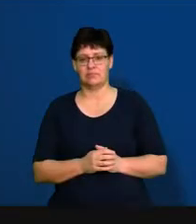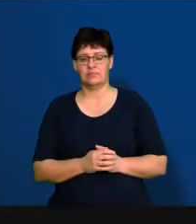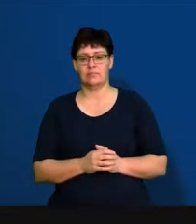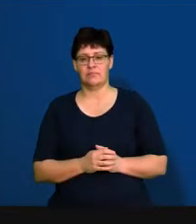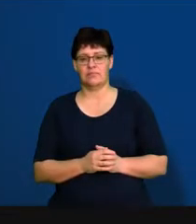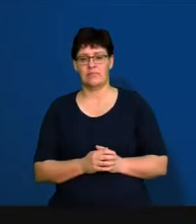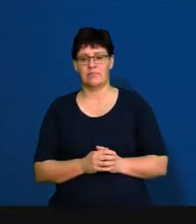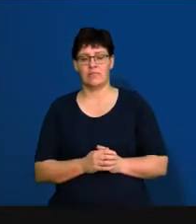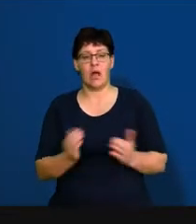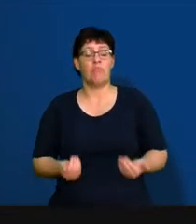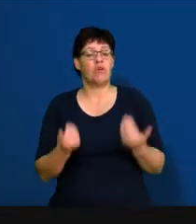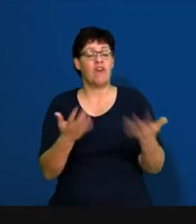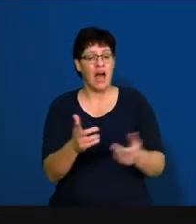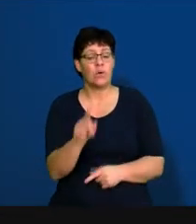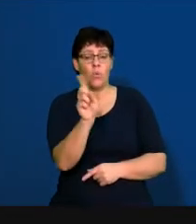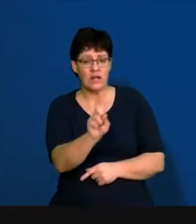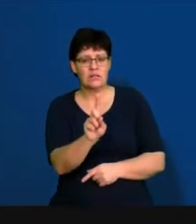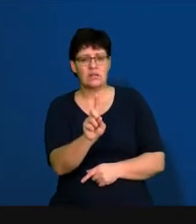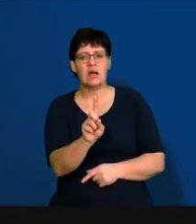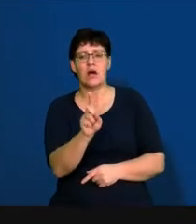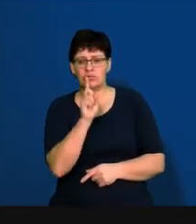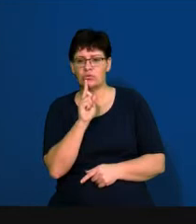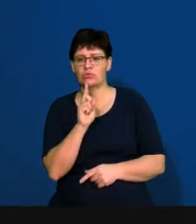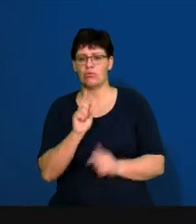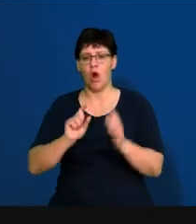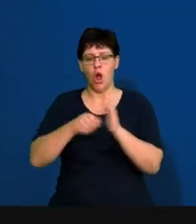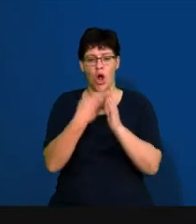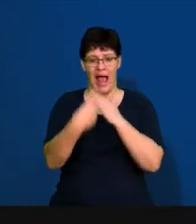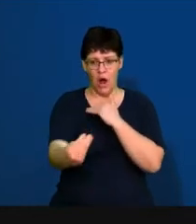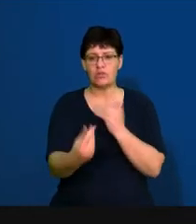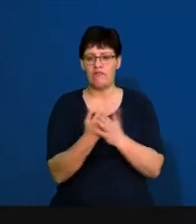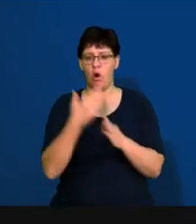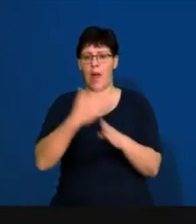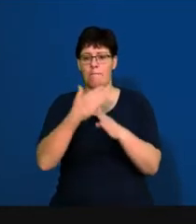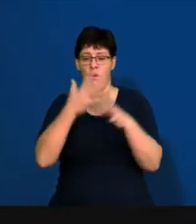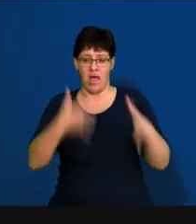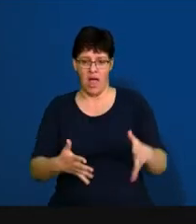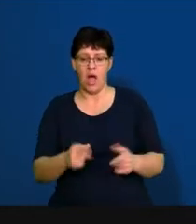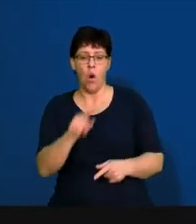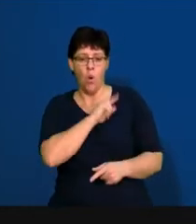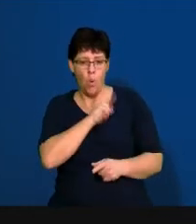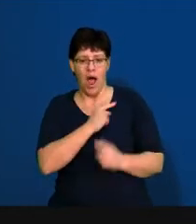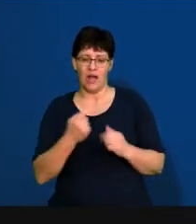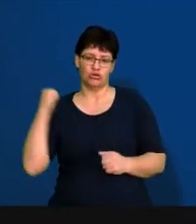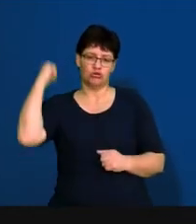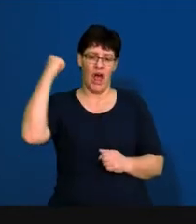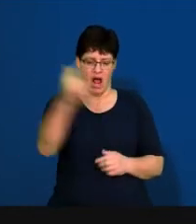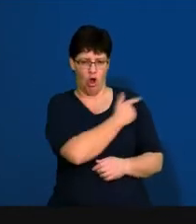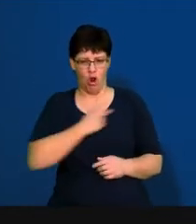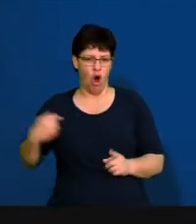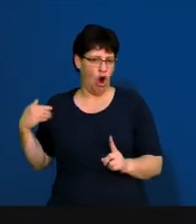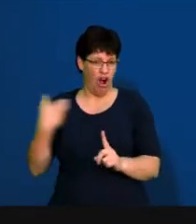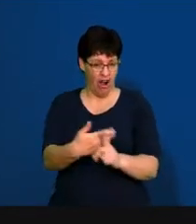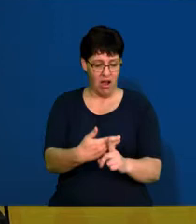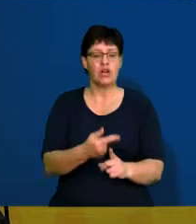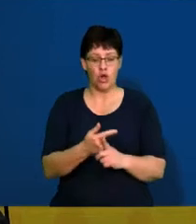It provides for the right to lockout by the employer as a recourse to lengthy strikes. So it also does help